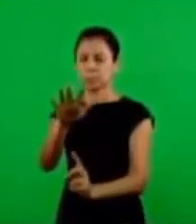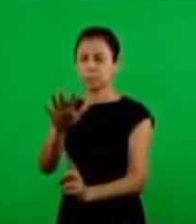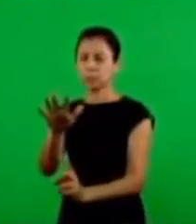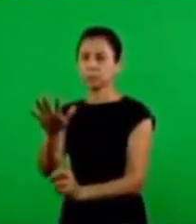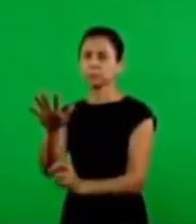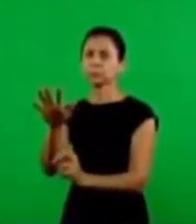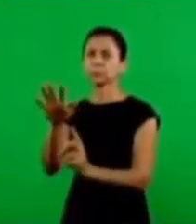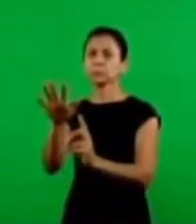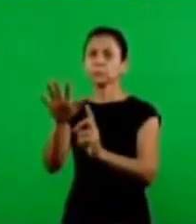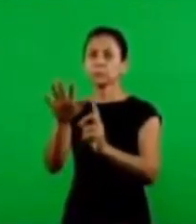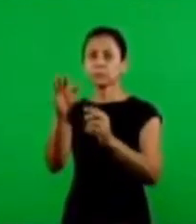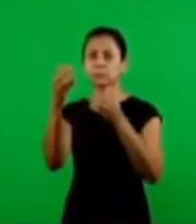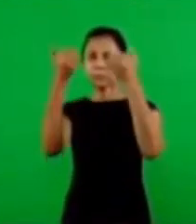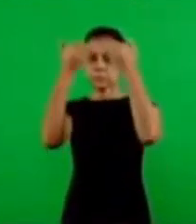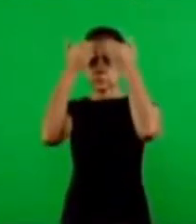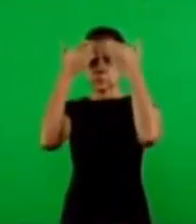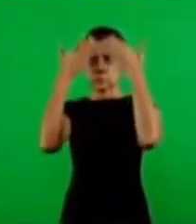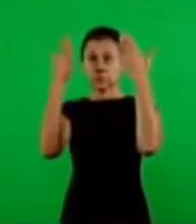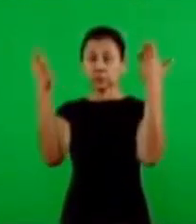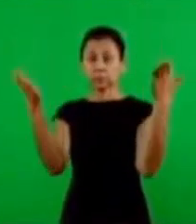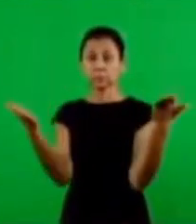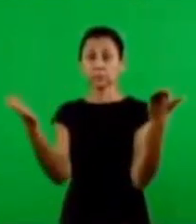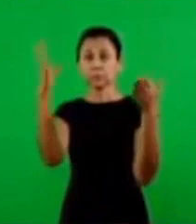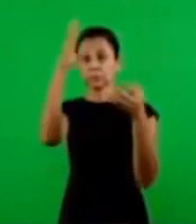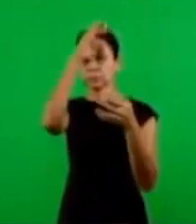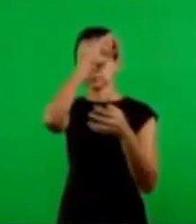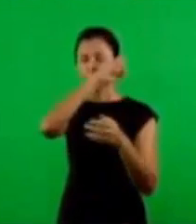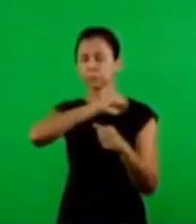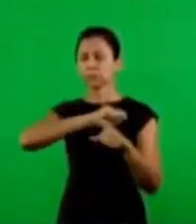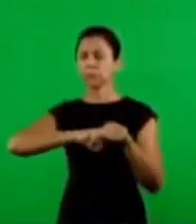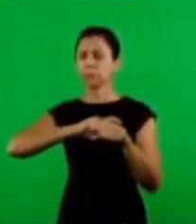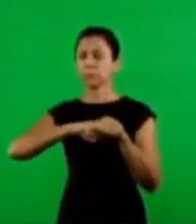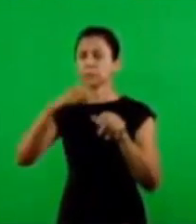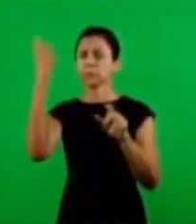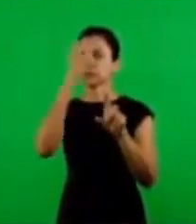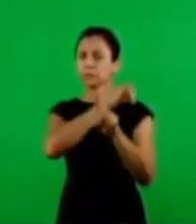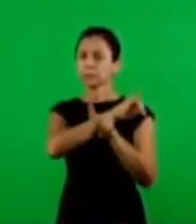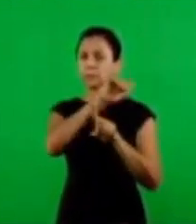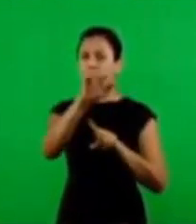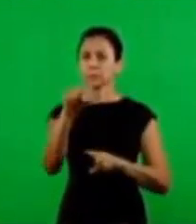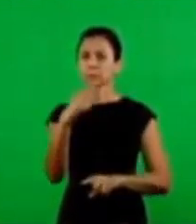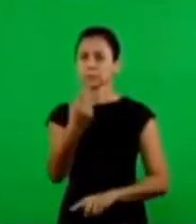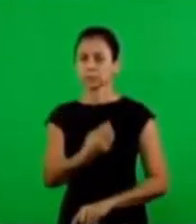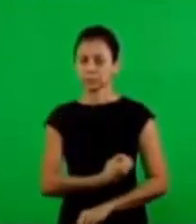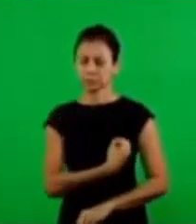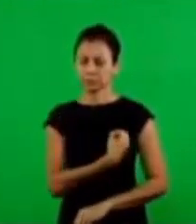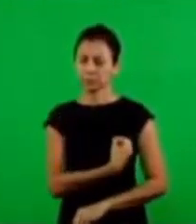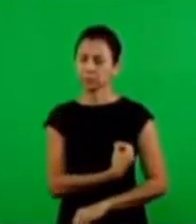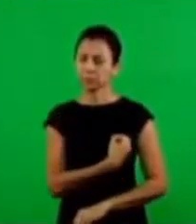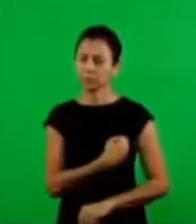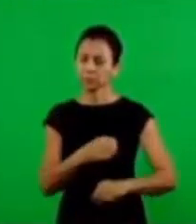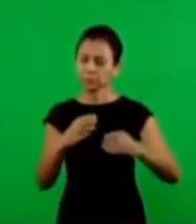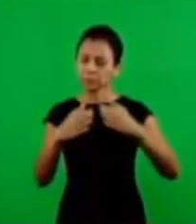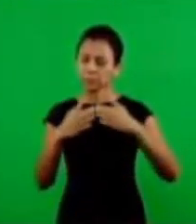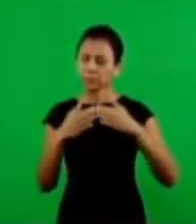search your blessing and open up their minds so they may understand the prophetic monks that we live in